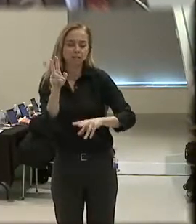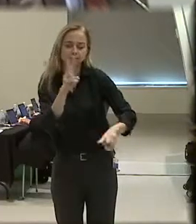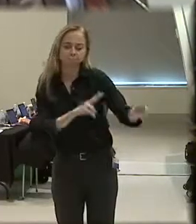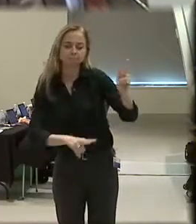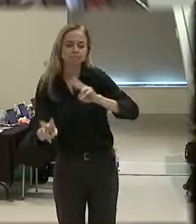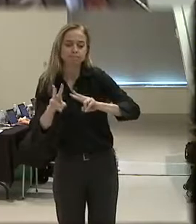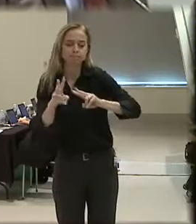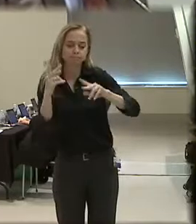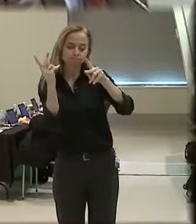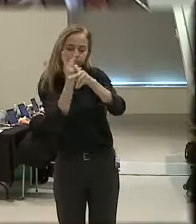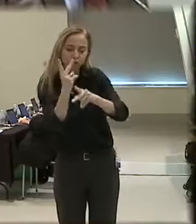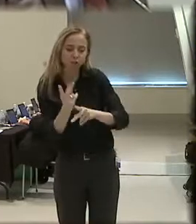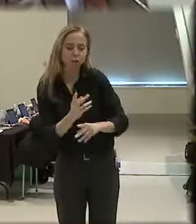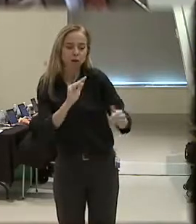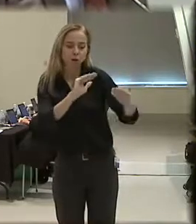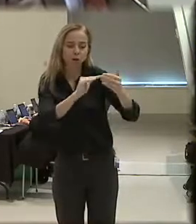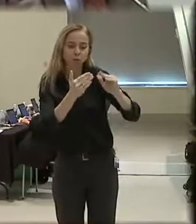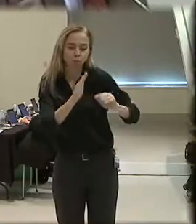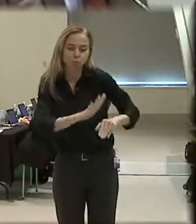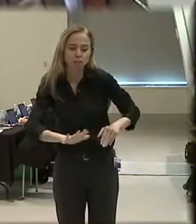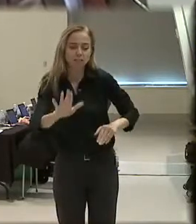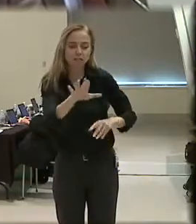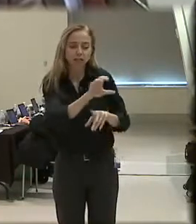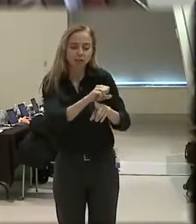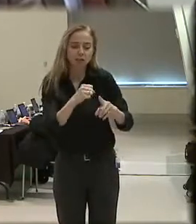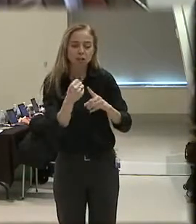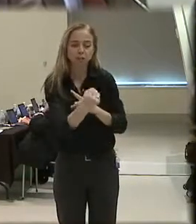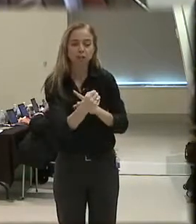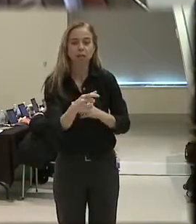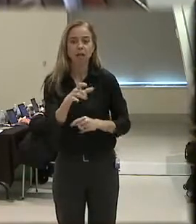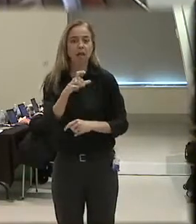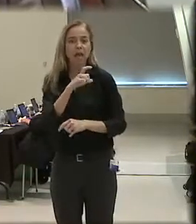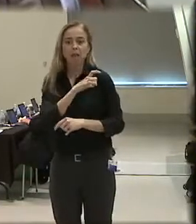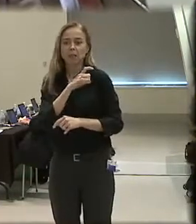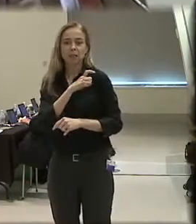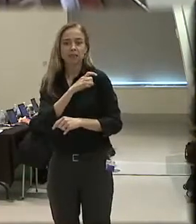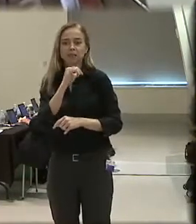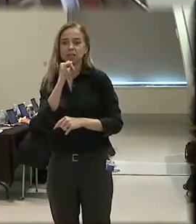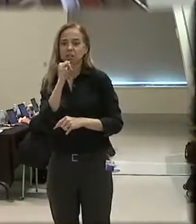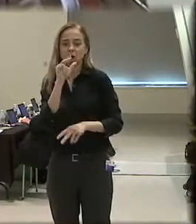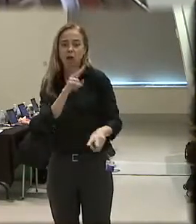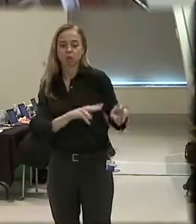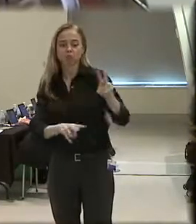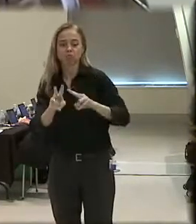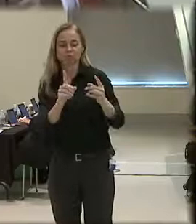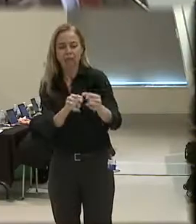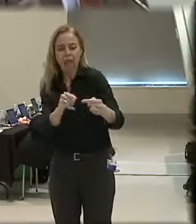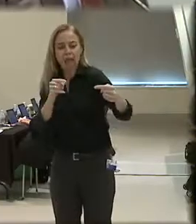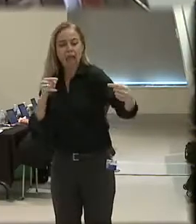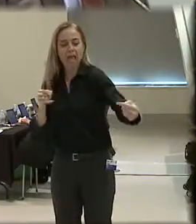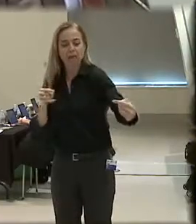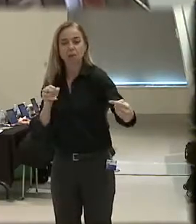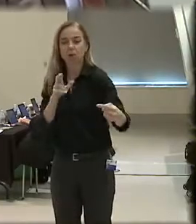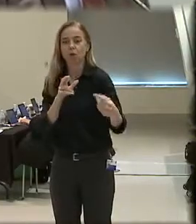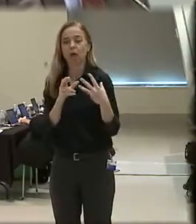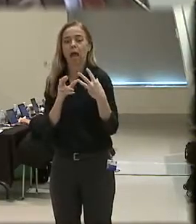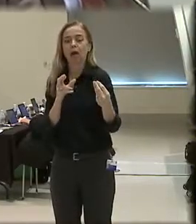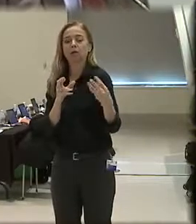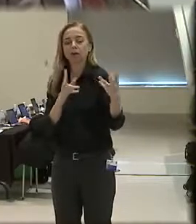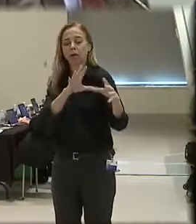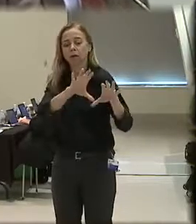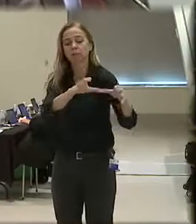and that the police are no longer thinking of the community as the enemy or just the outsiders.